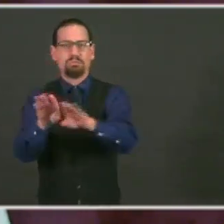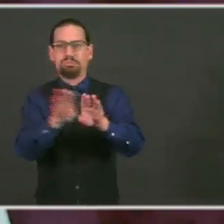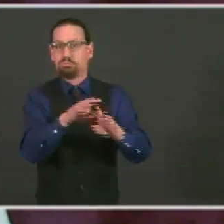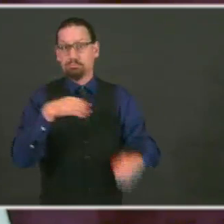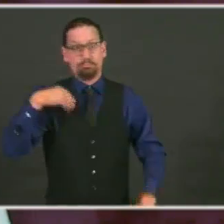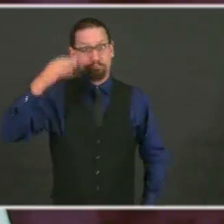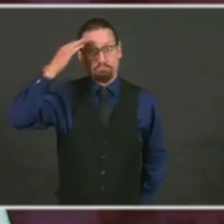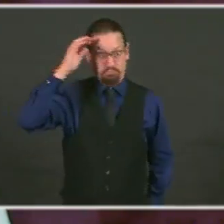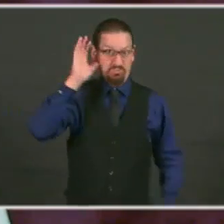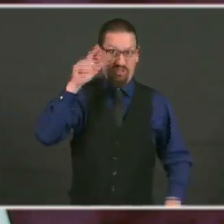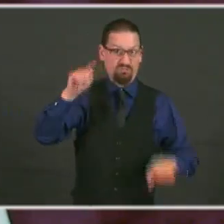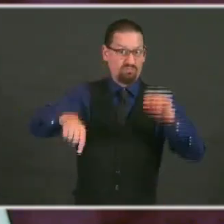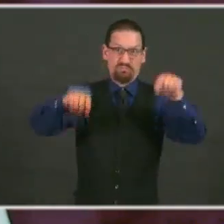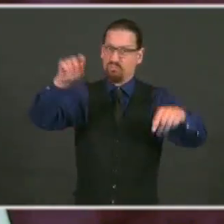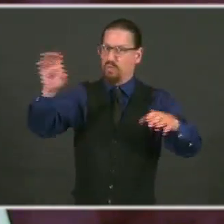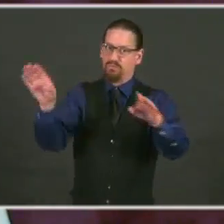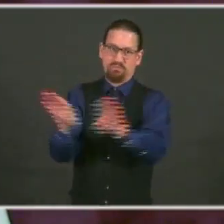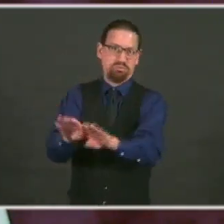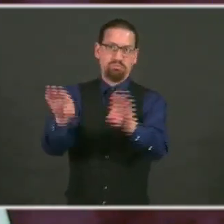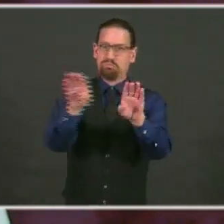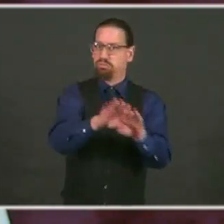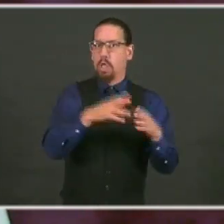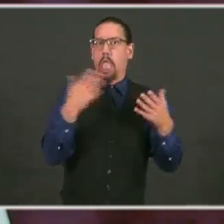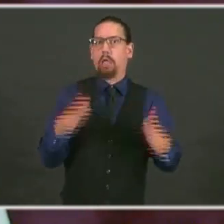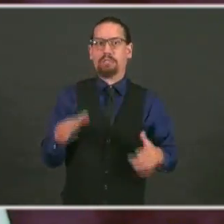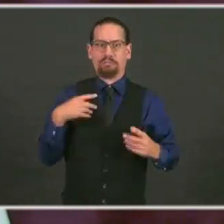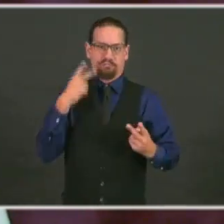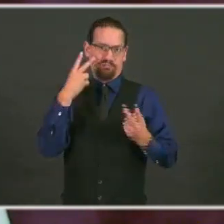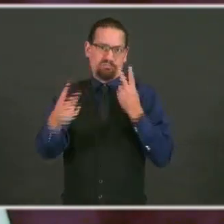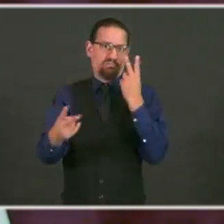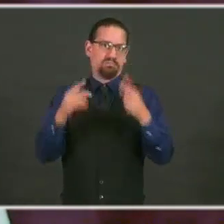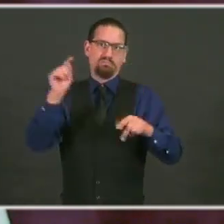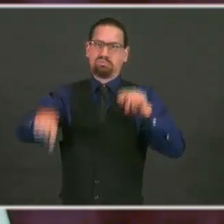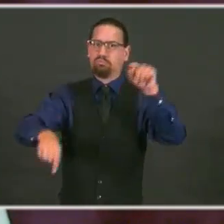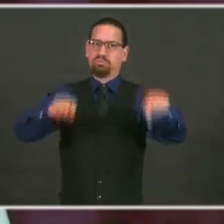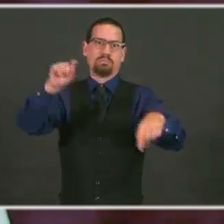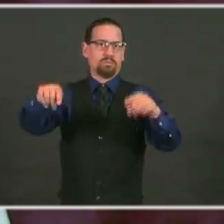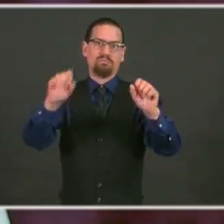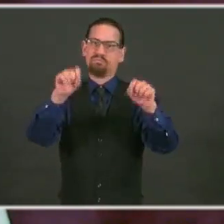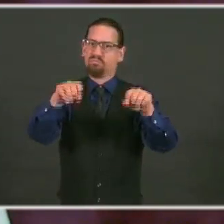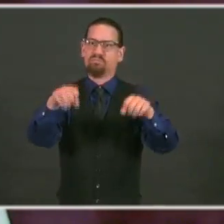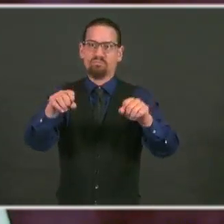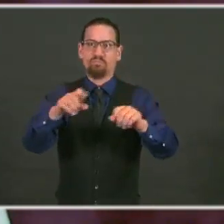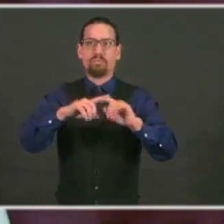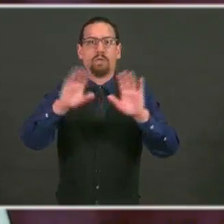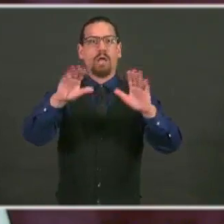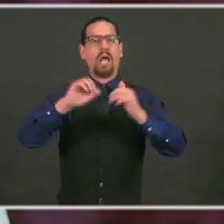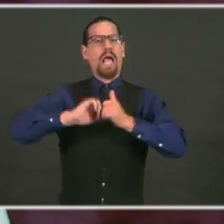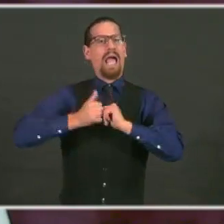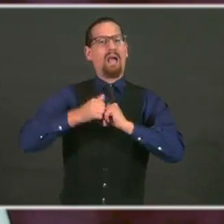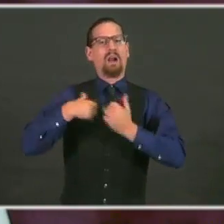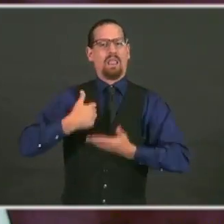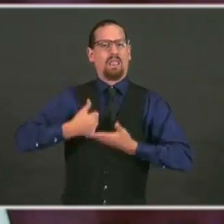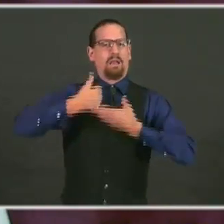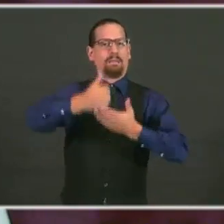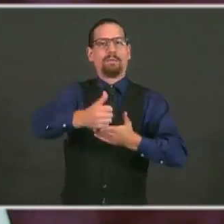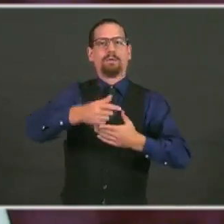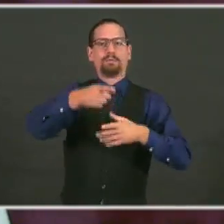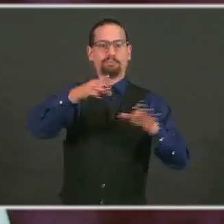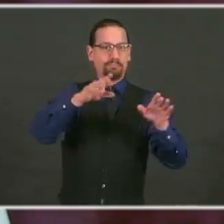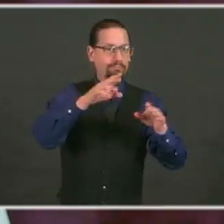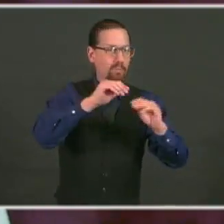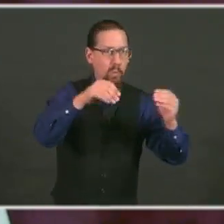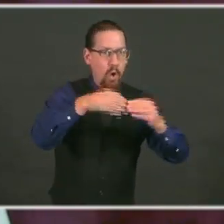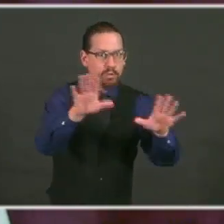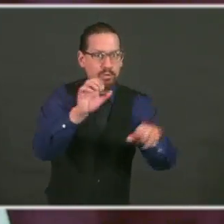so that you can get a job. And that might mean that you need to get yourselves new skills. You know,